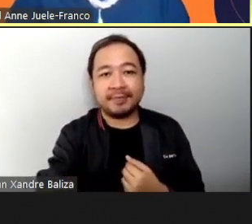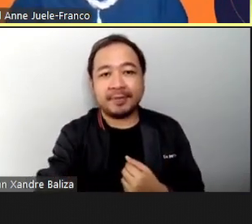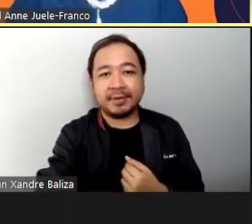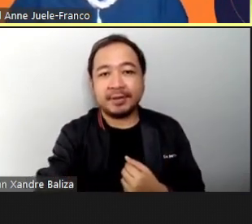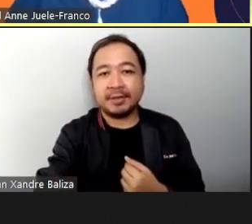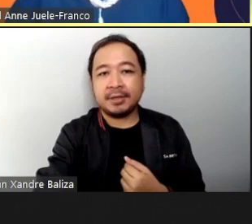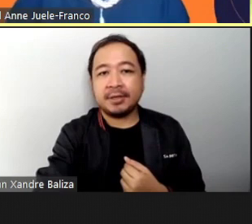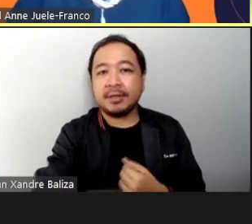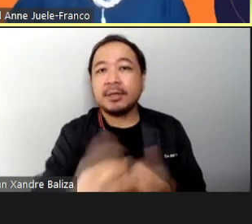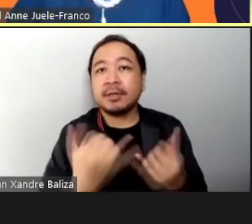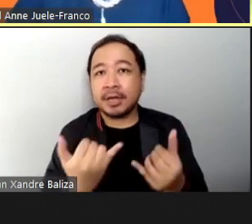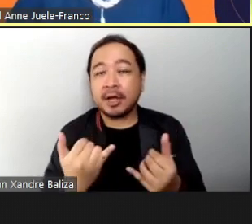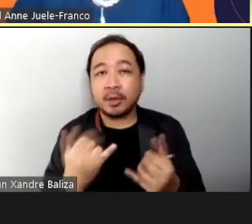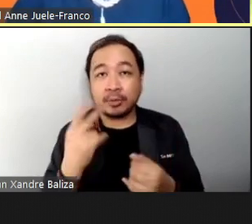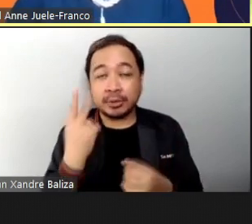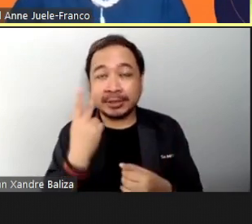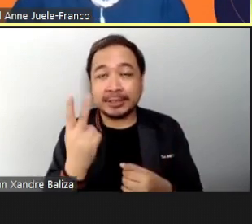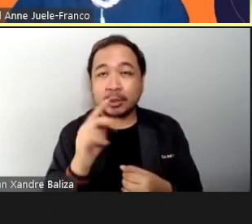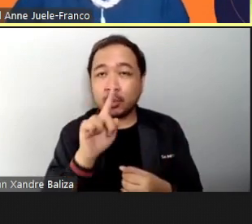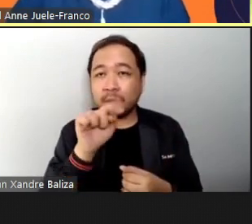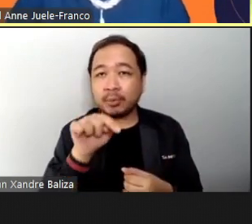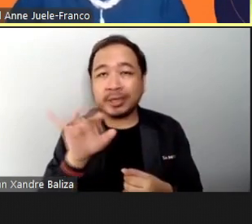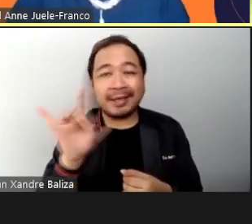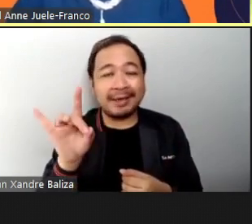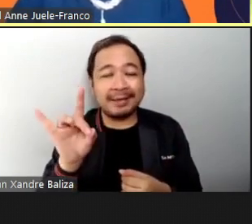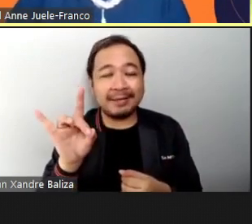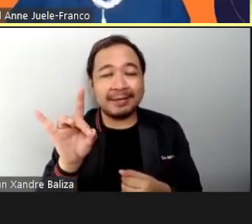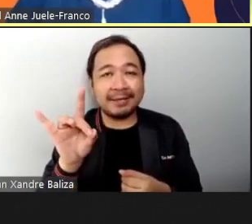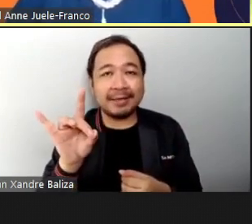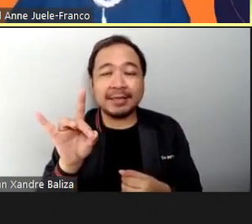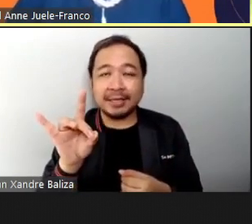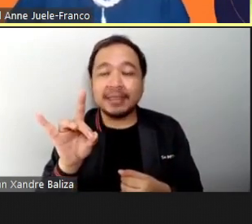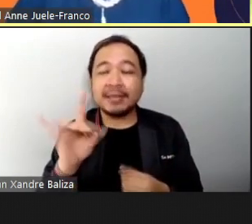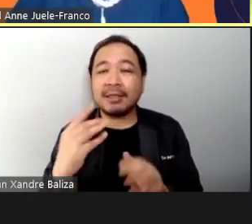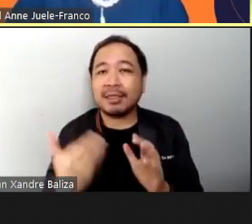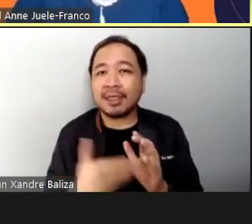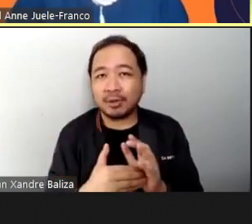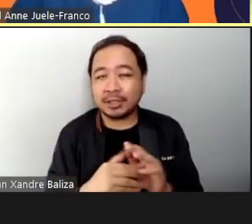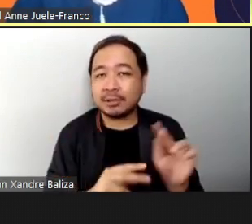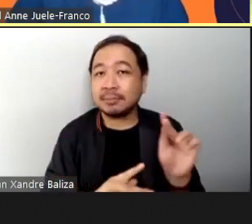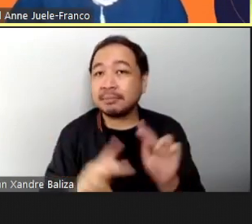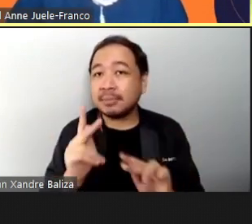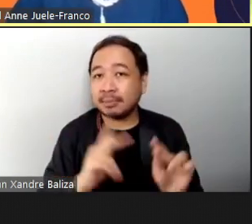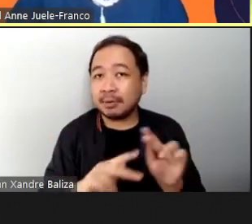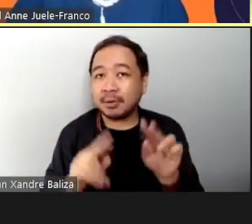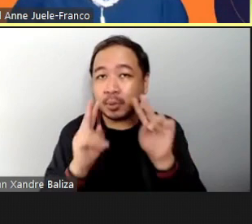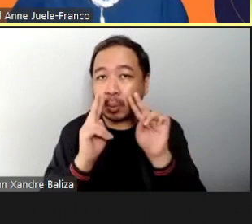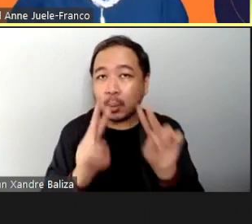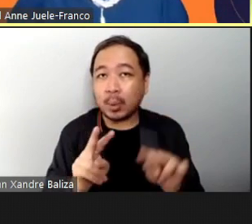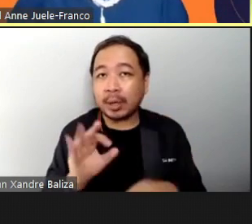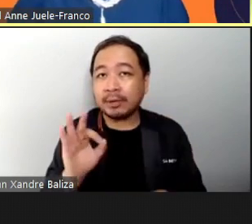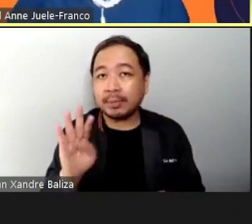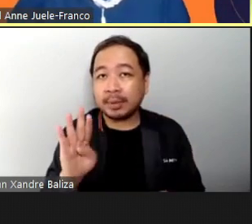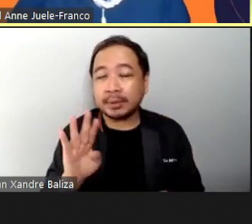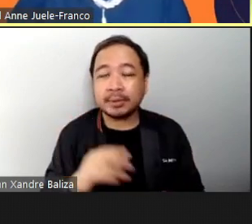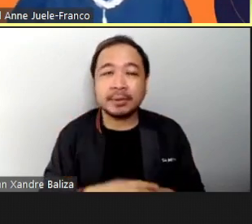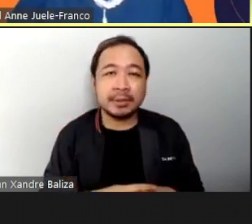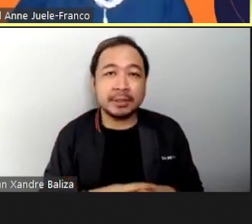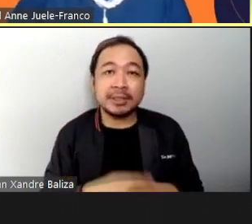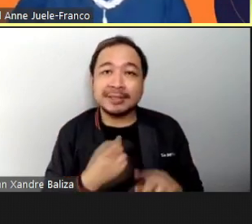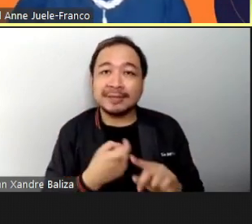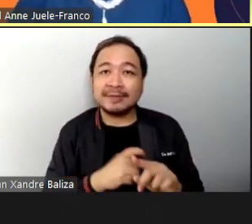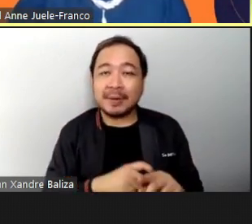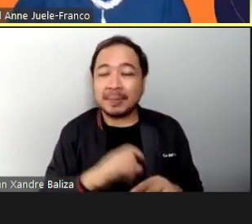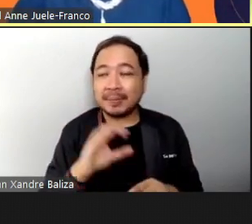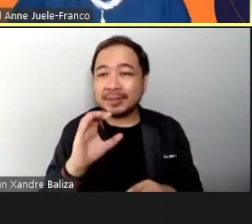.8 Thousand viewers on the Ako Para Sa Bata Facebook page On behalf of the Child Protection Network